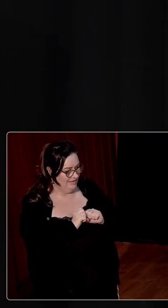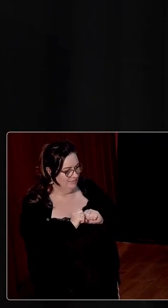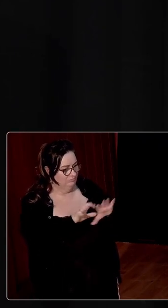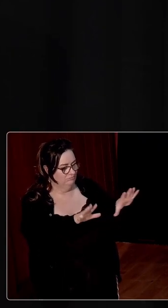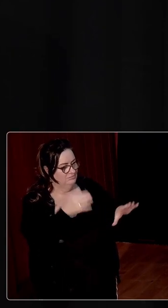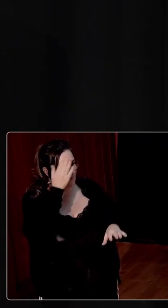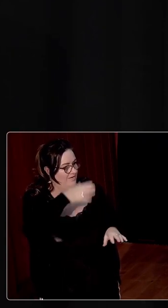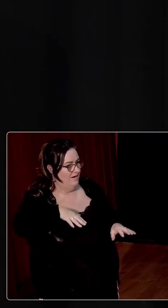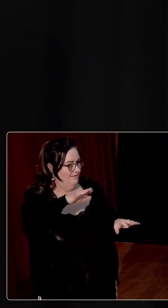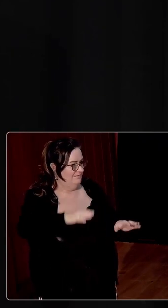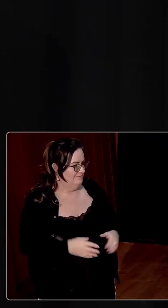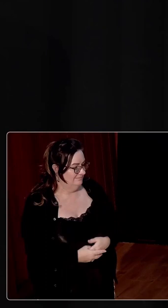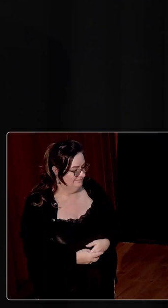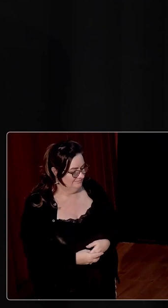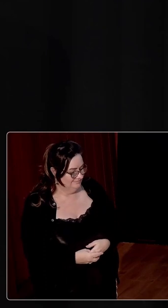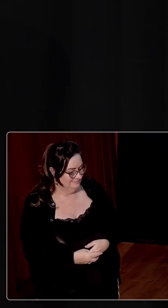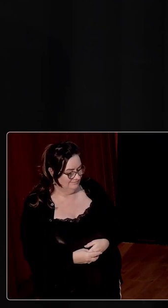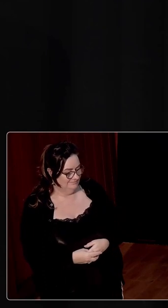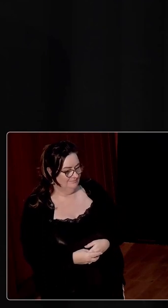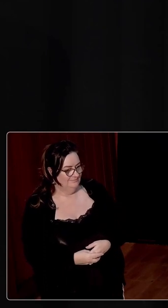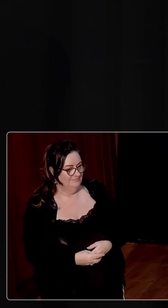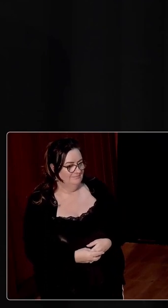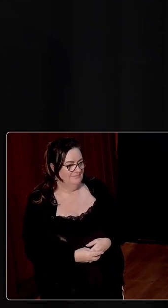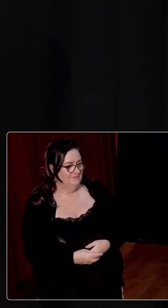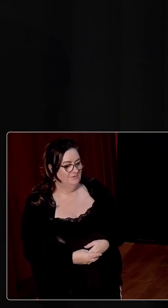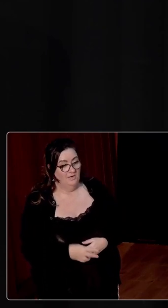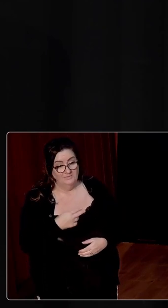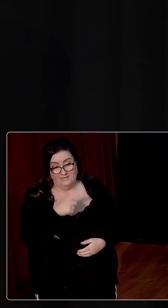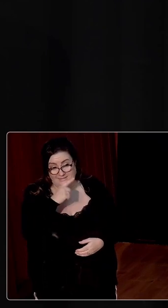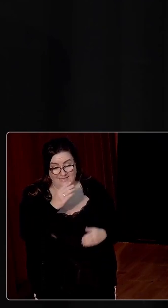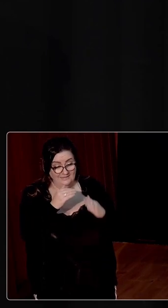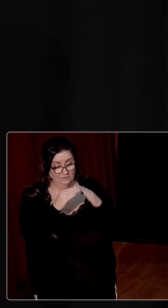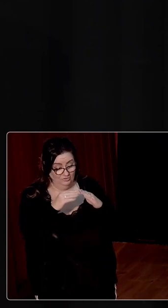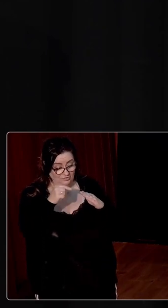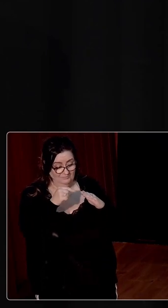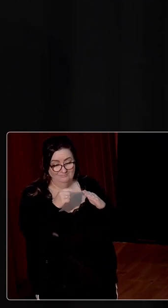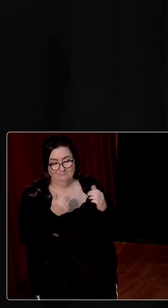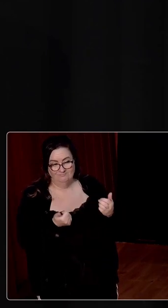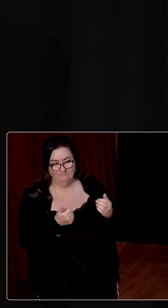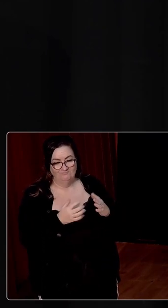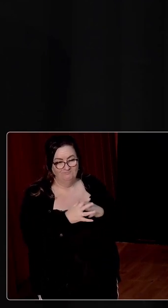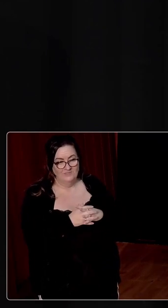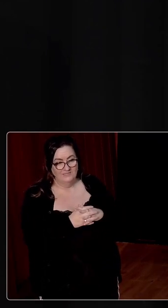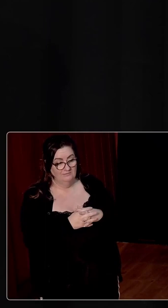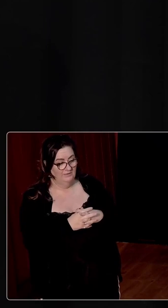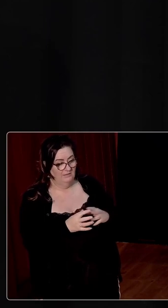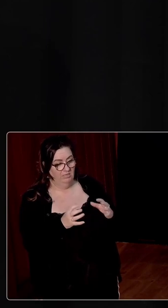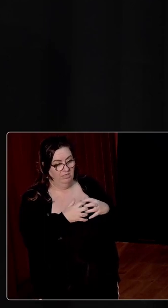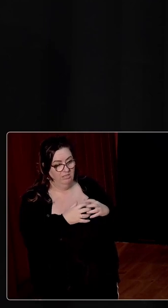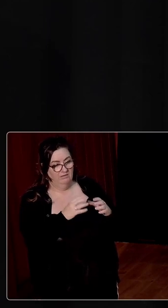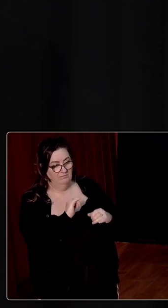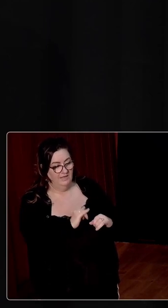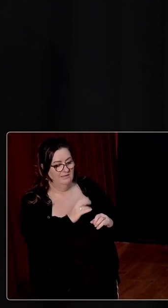country. So I'm not at all trying to say that the work done by the church was inadequate. What